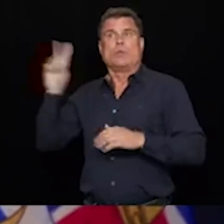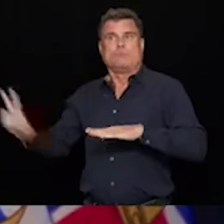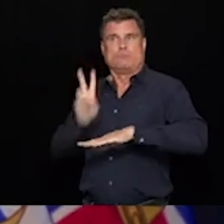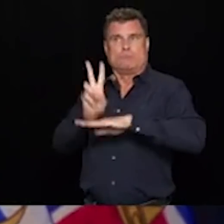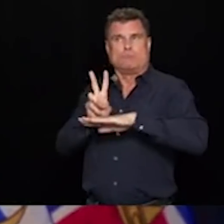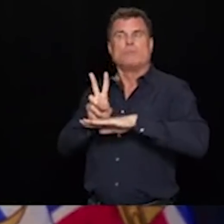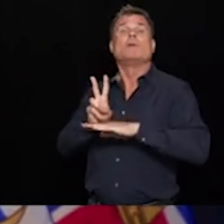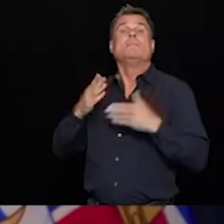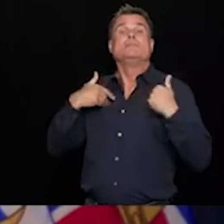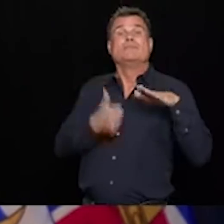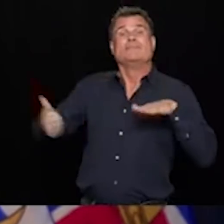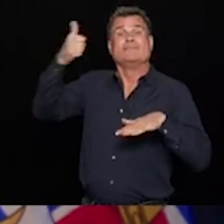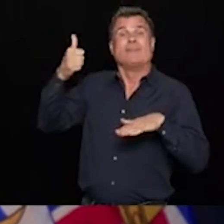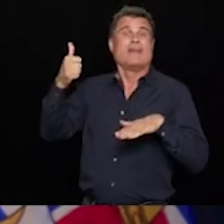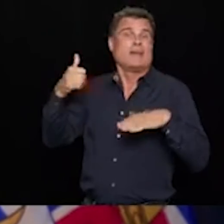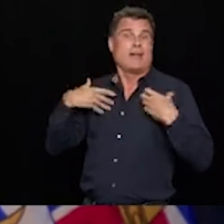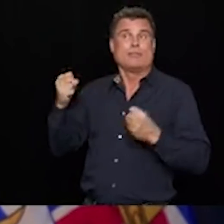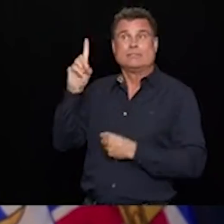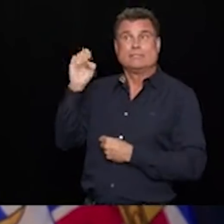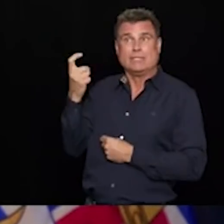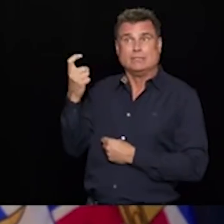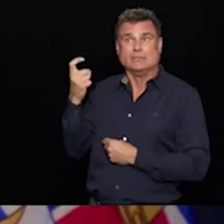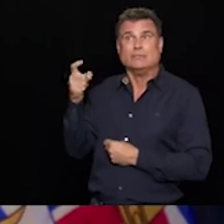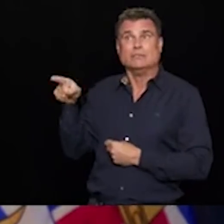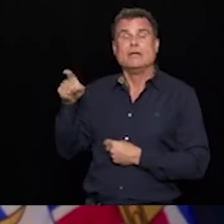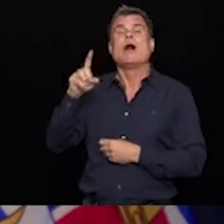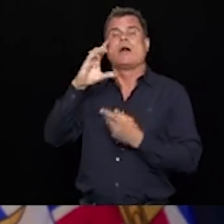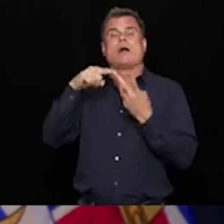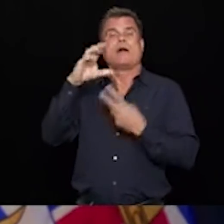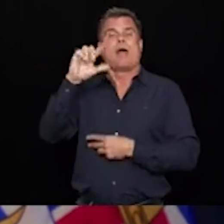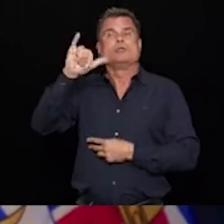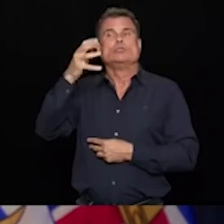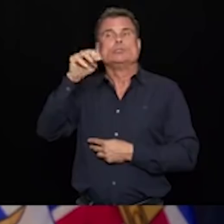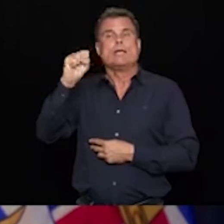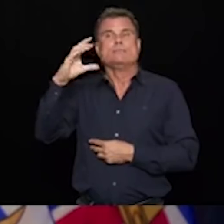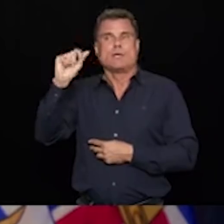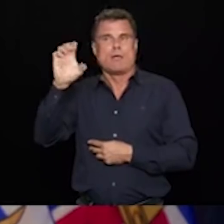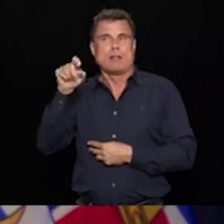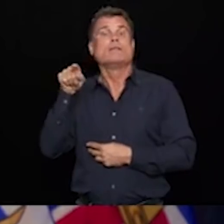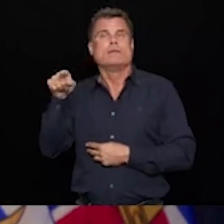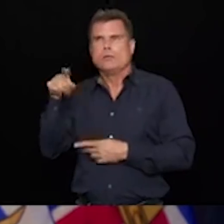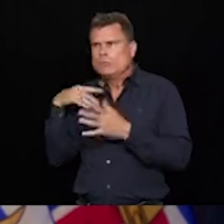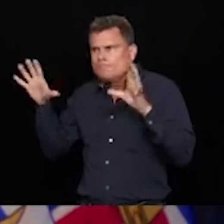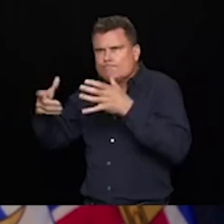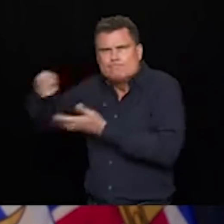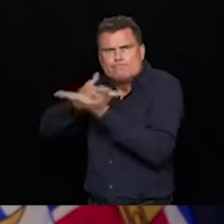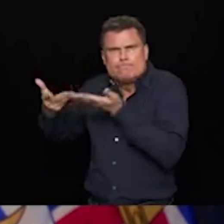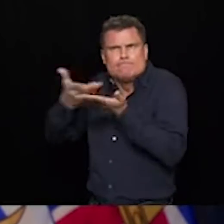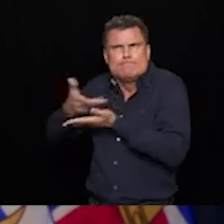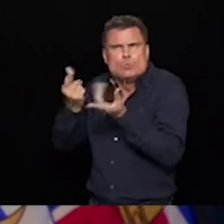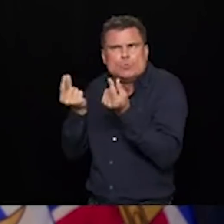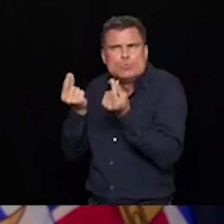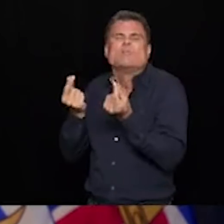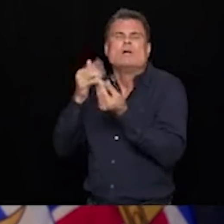Minister James, to make sure that everybody is up-to-date on what is happening on a daily basis with the pandemic, and is able